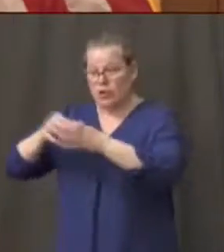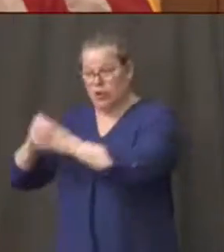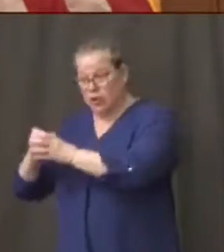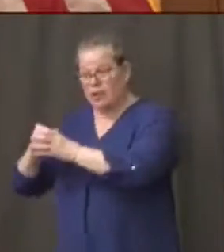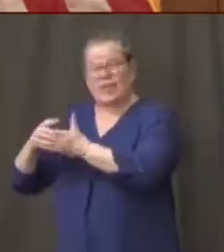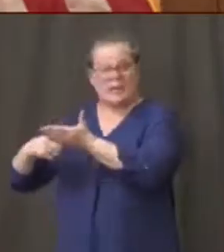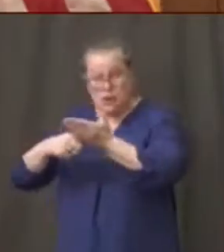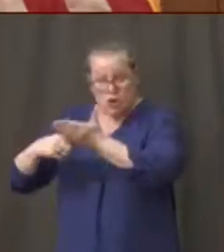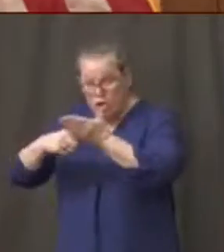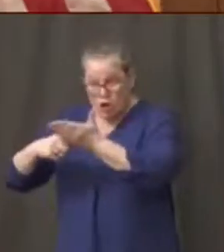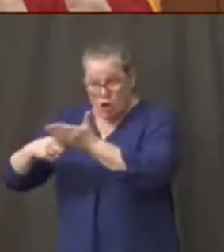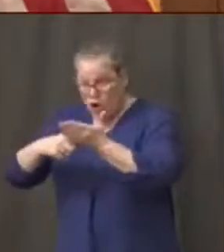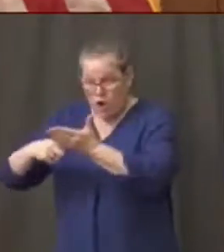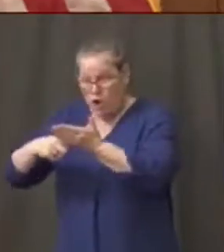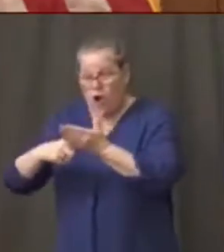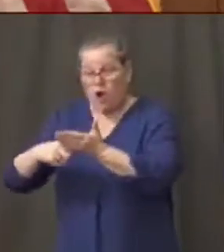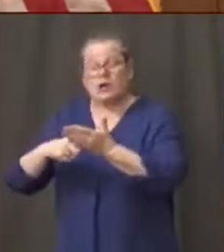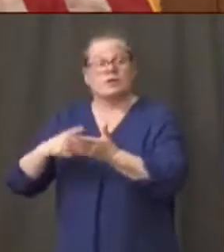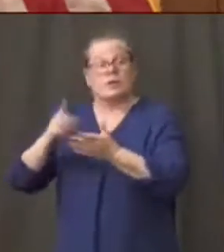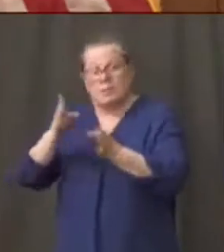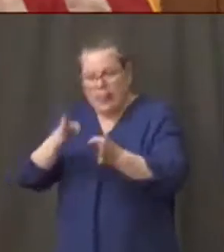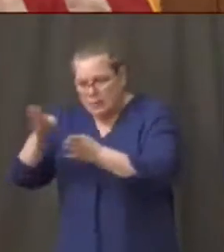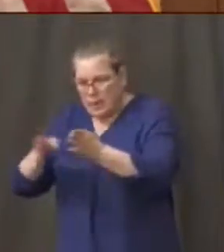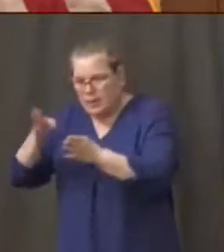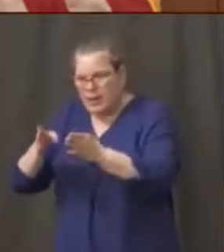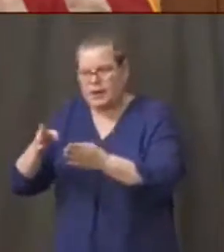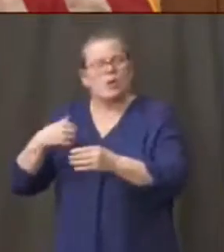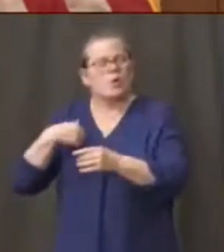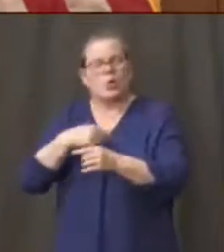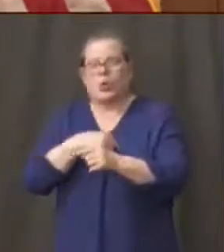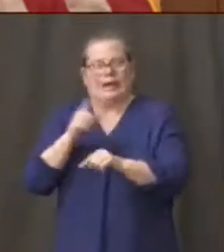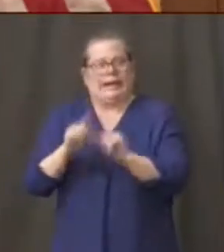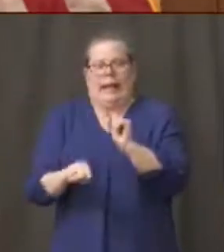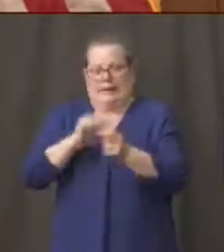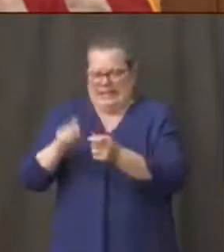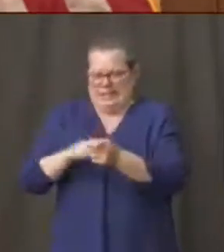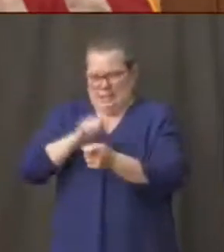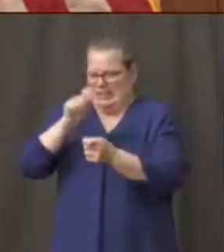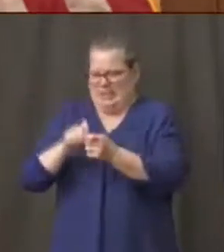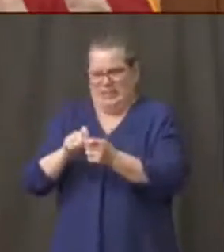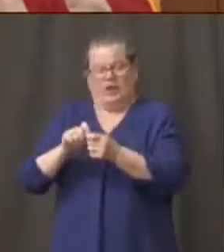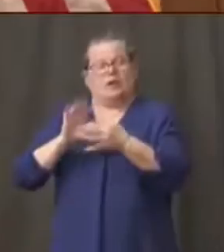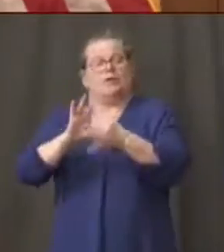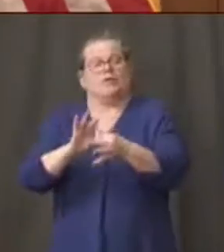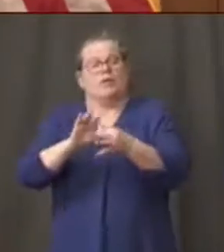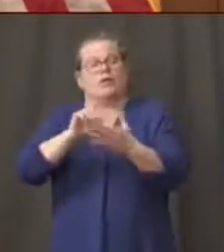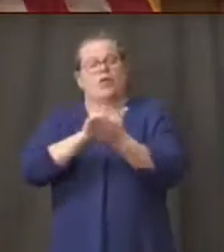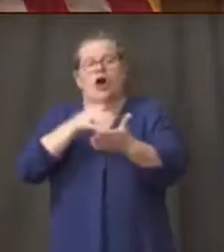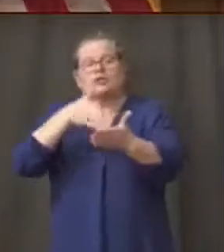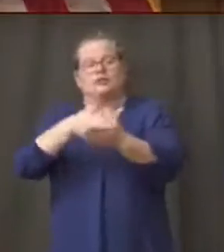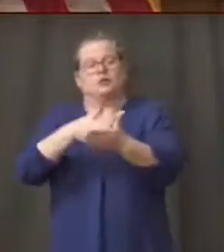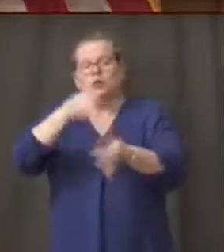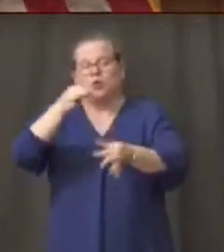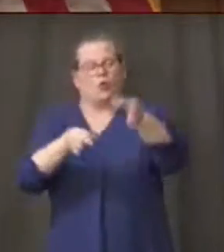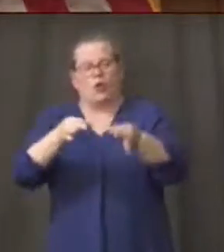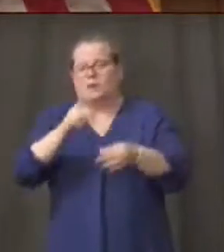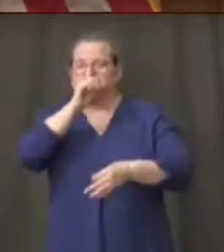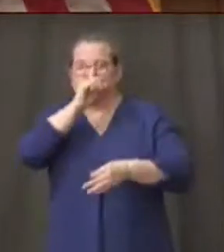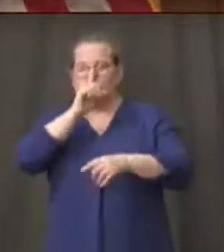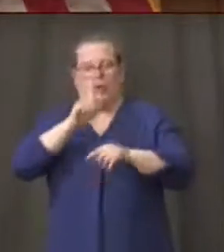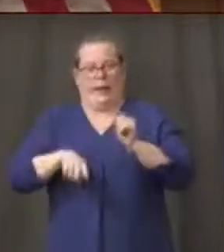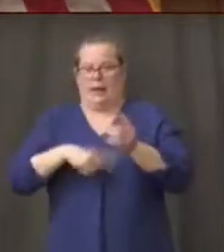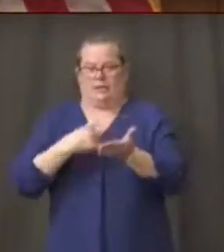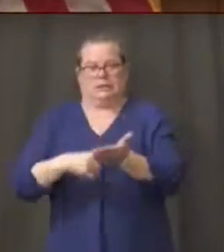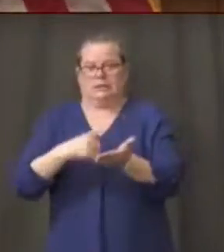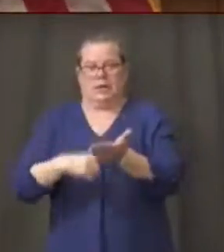cannot speak particularly as it deals with the terms of the lawsuit uh as the governor showed in previous presentations with roland